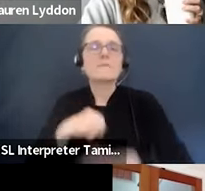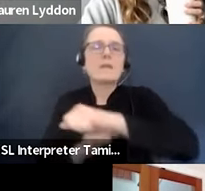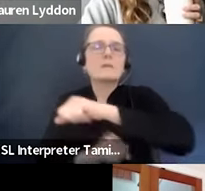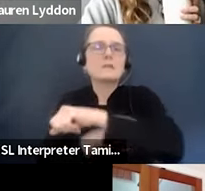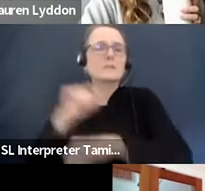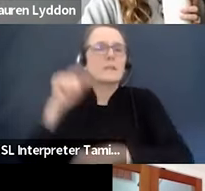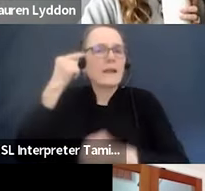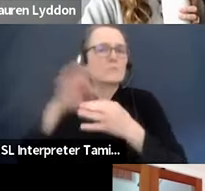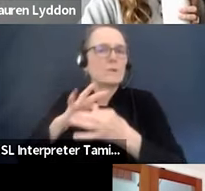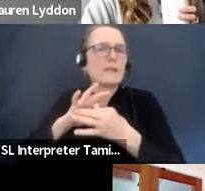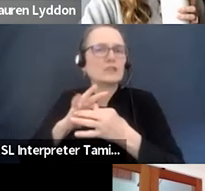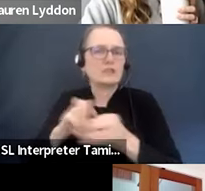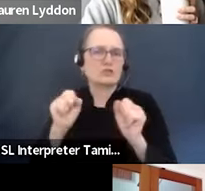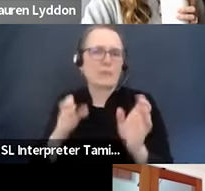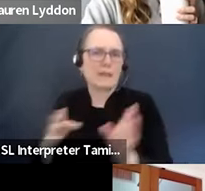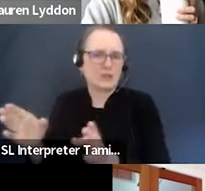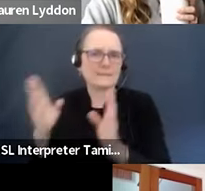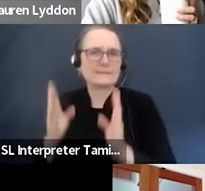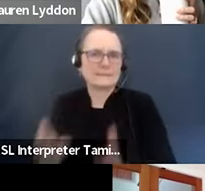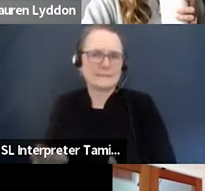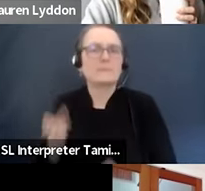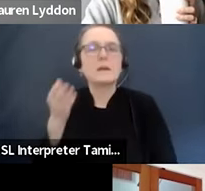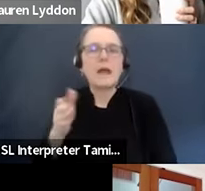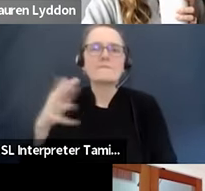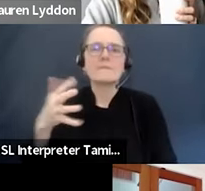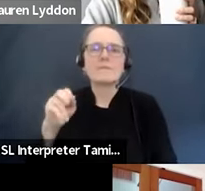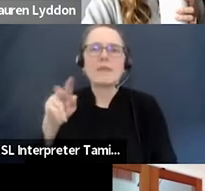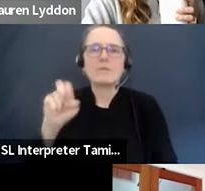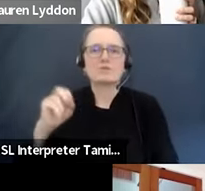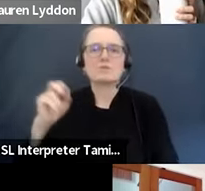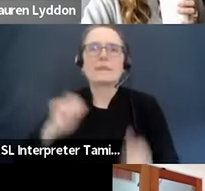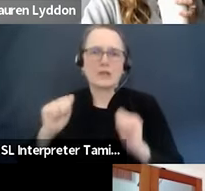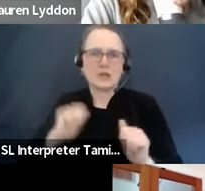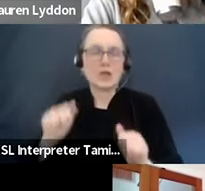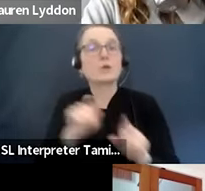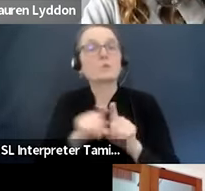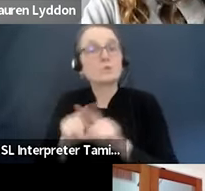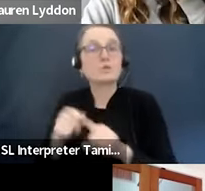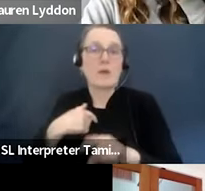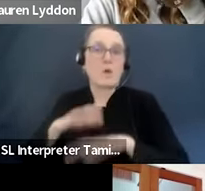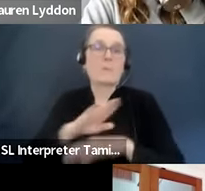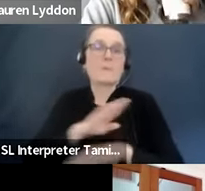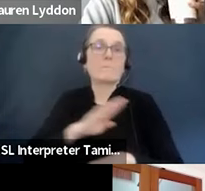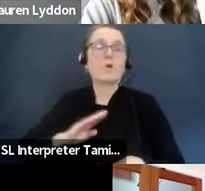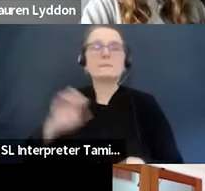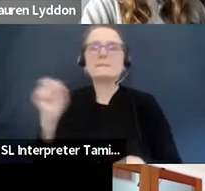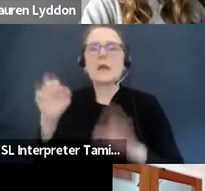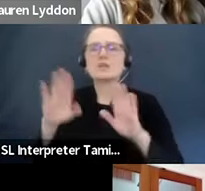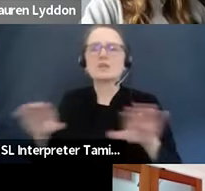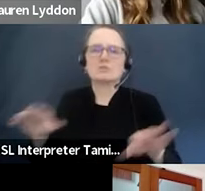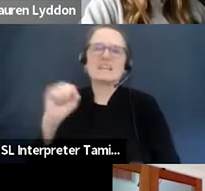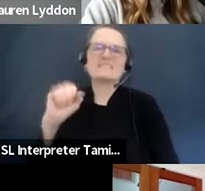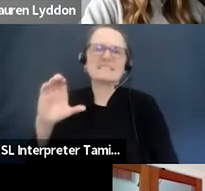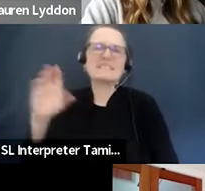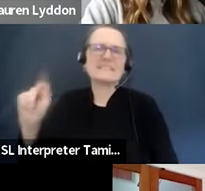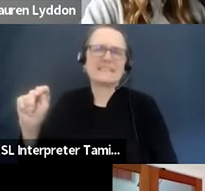at the Fifth Avenue Theater, and I'm also on the Board of Seattle Children's Theater. I use she, her pronouns. I'm